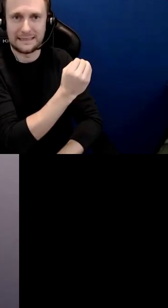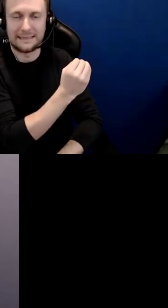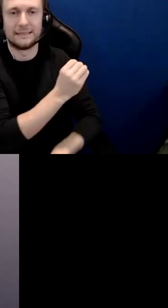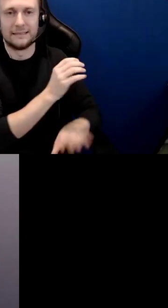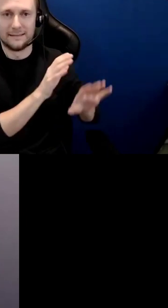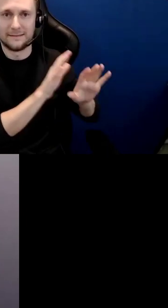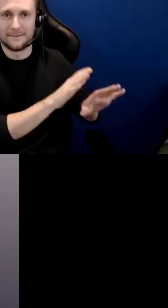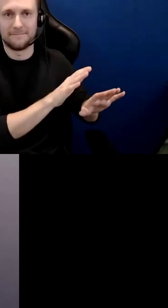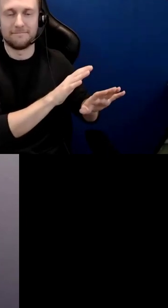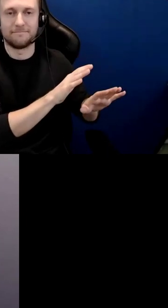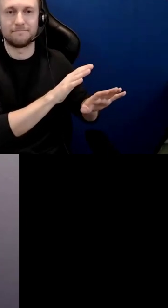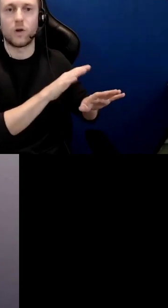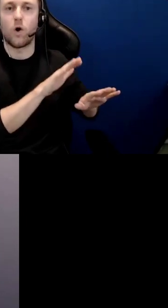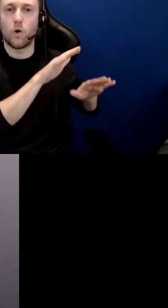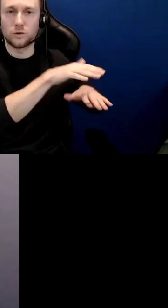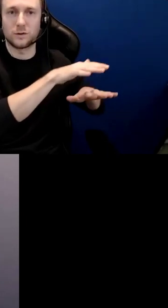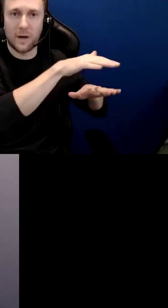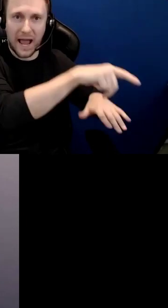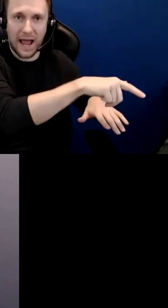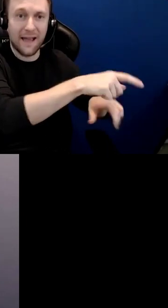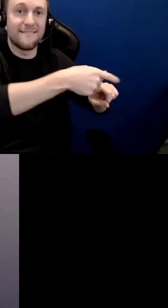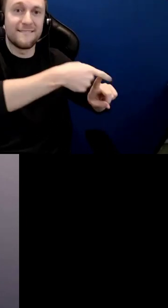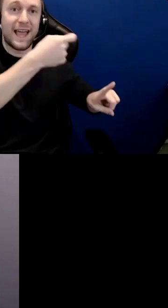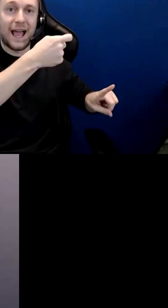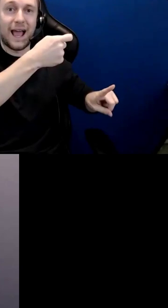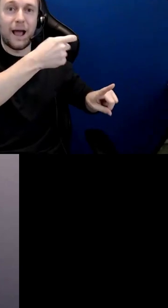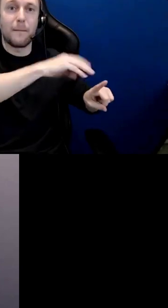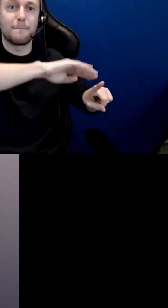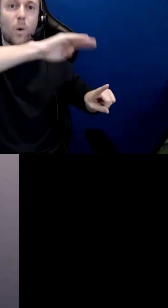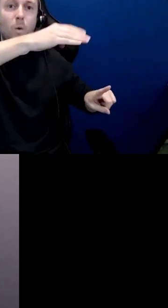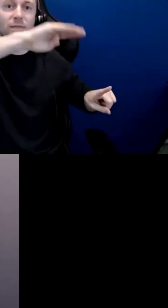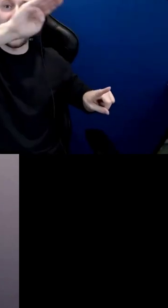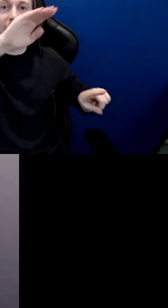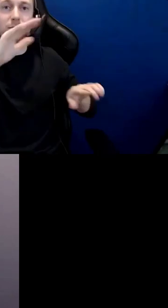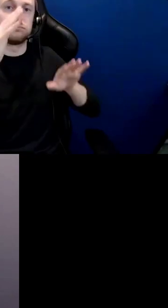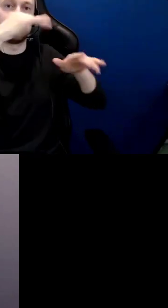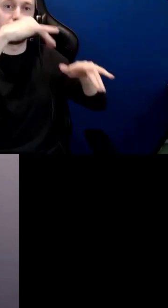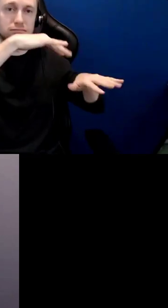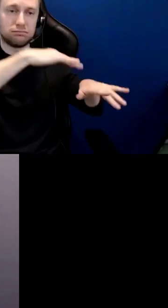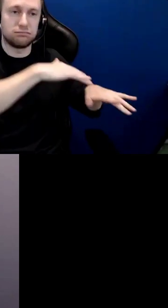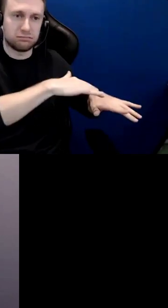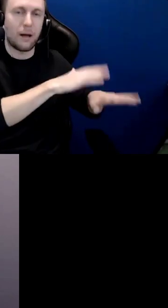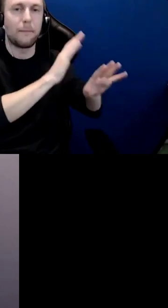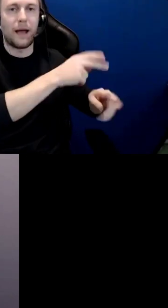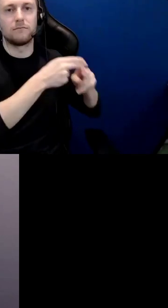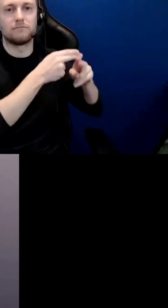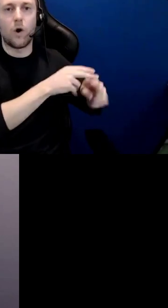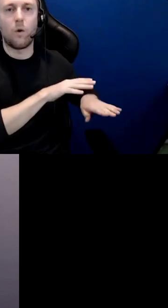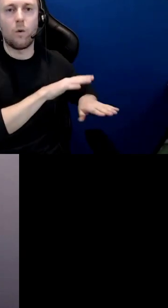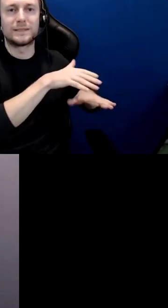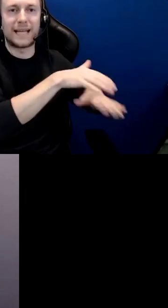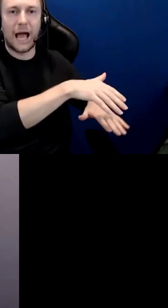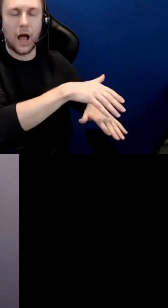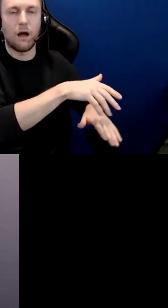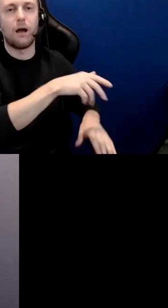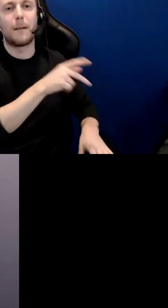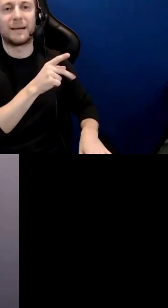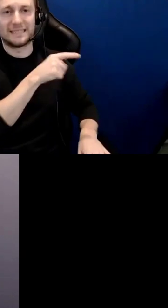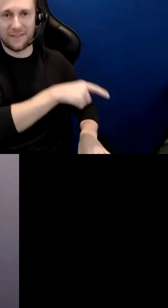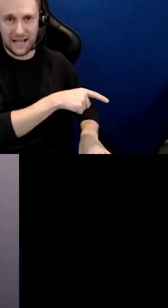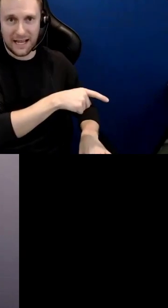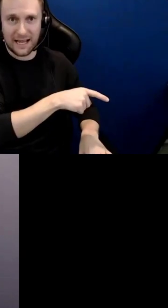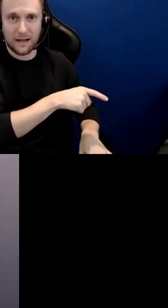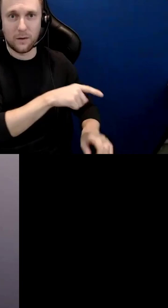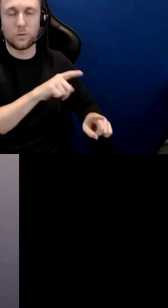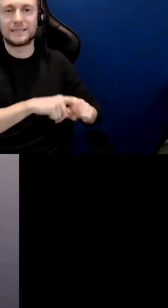the pacific and then we can then look at upon the those who live upon the prairie watershed or all those lands